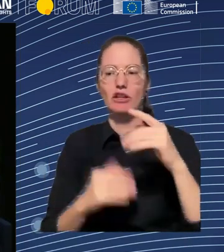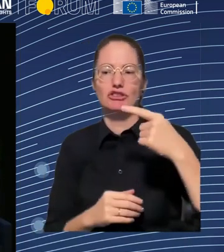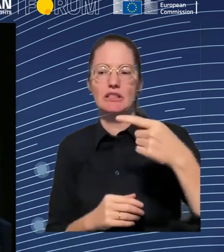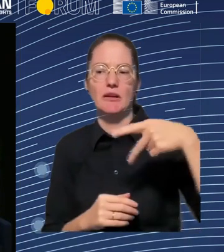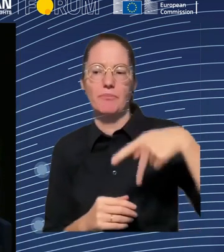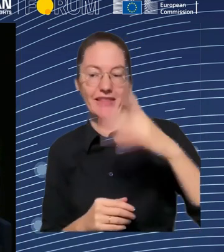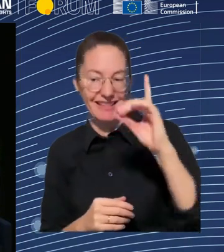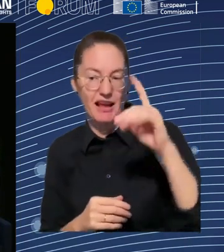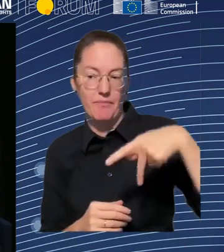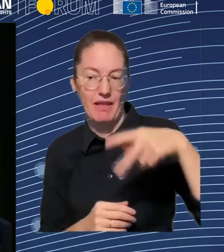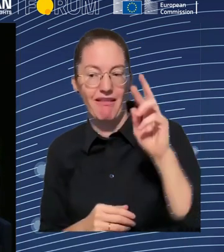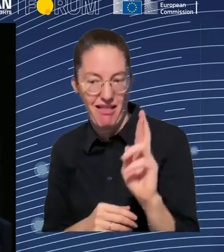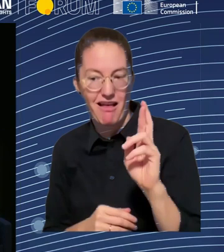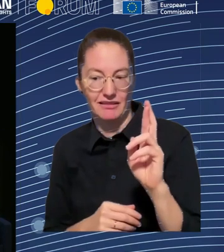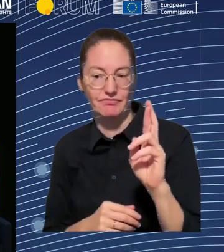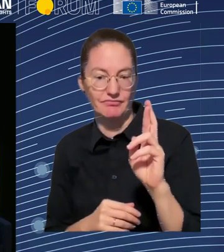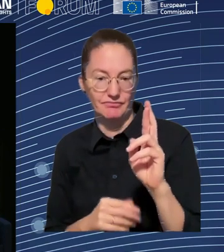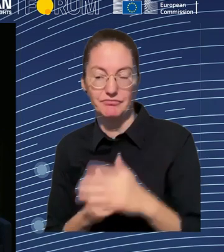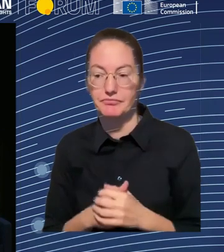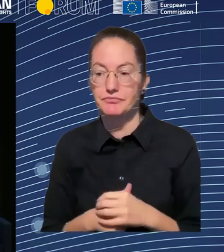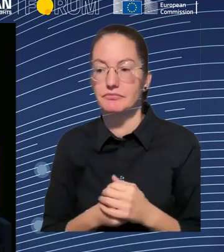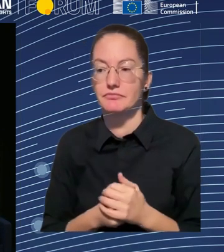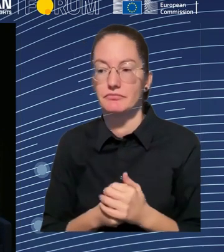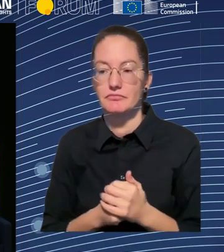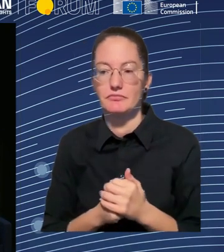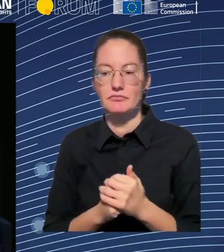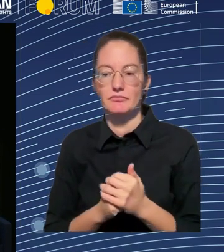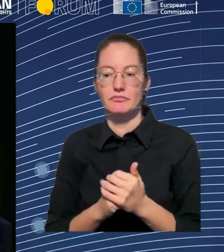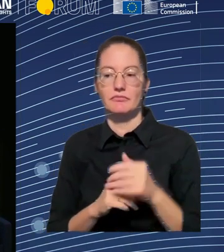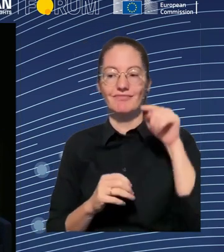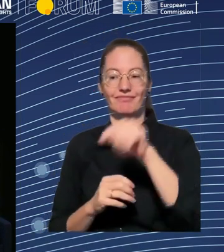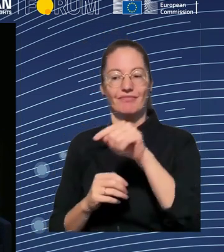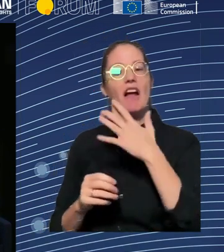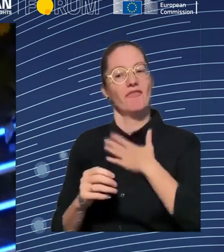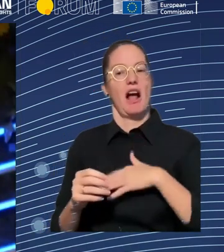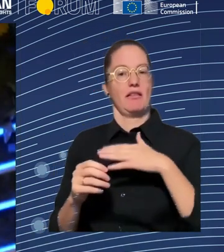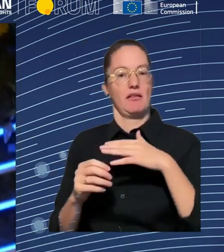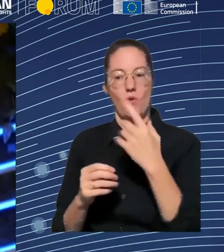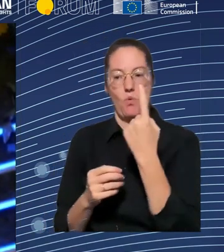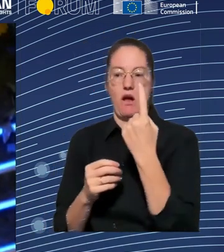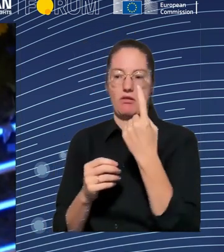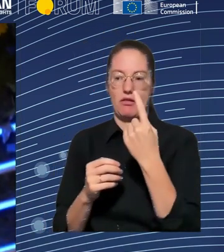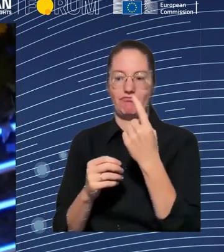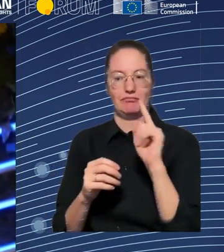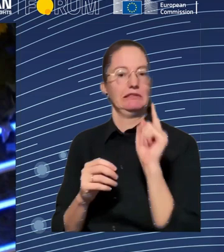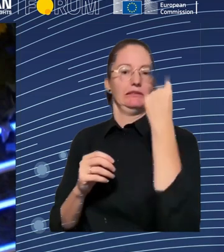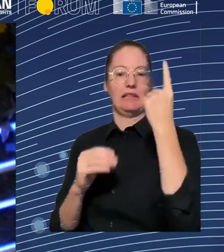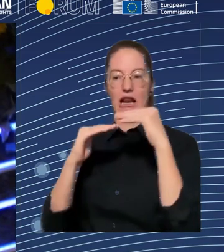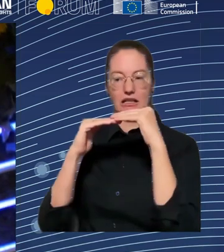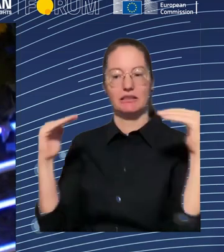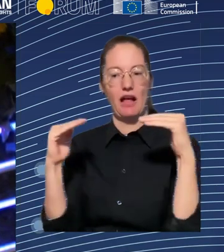Martin, want to... Yeah, maybe following up on the questions about, you know, how do you, as a large company, how do you retrain workers